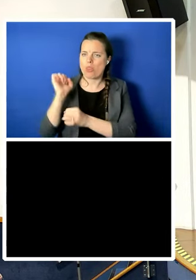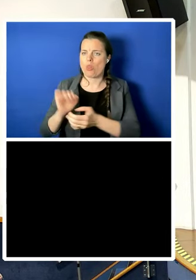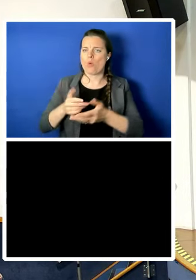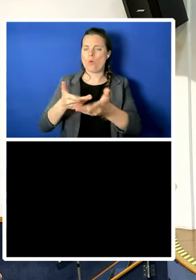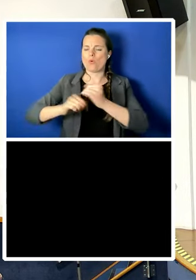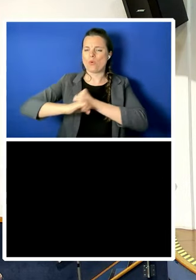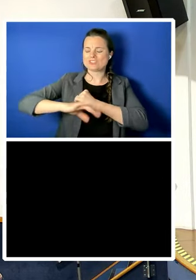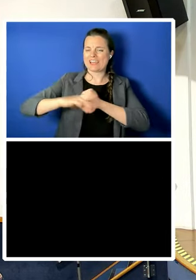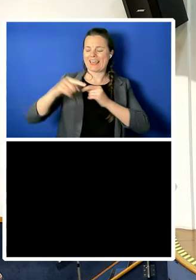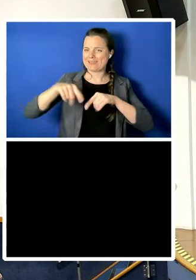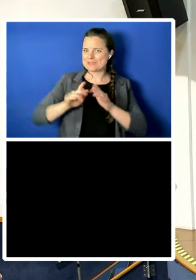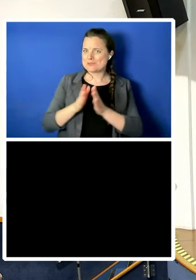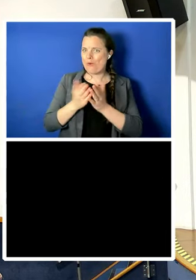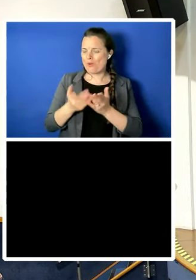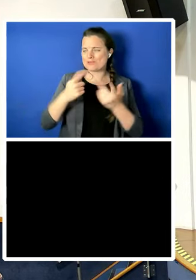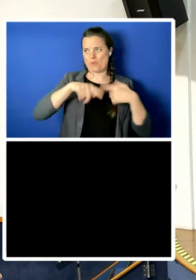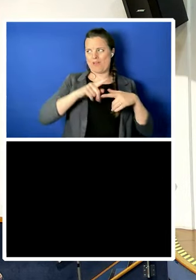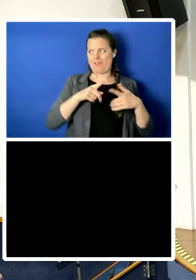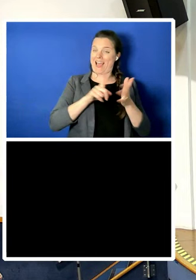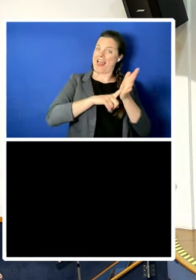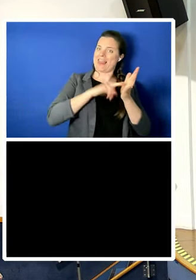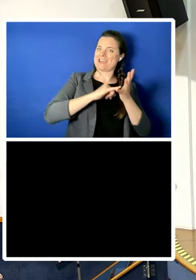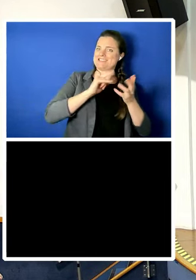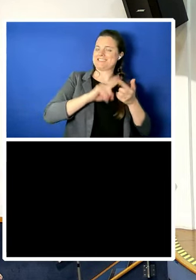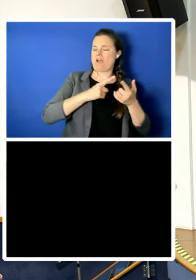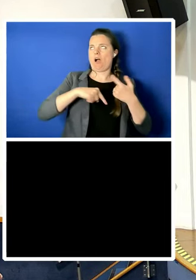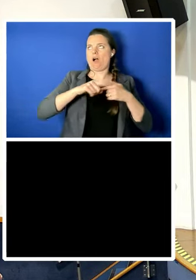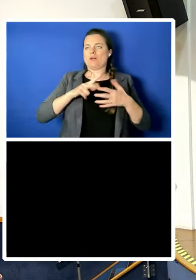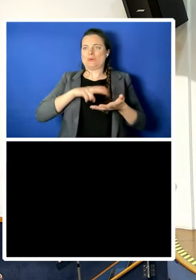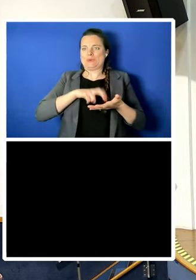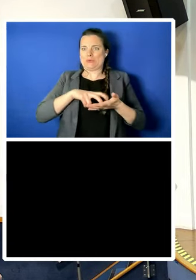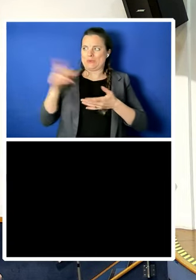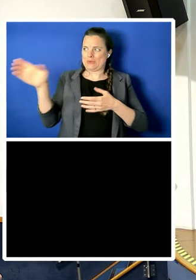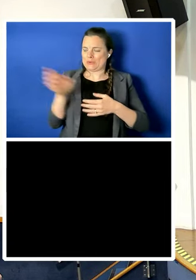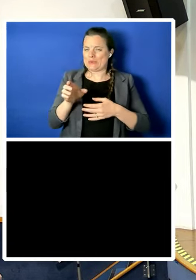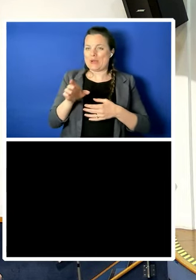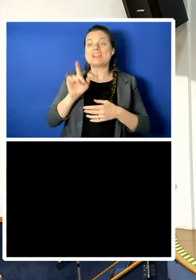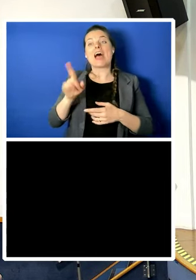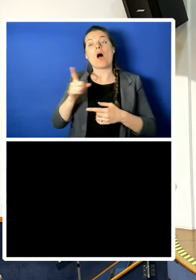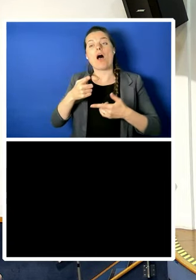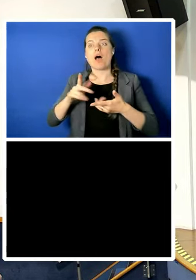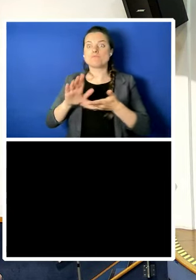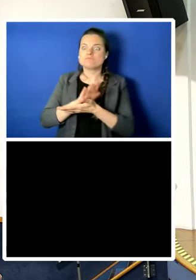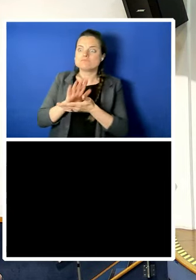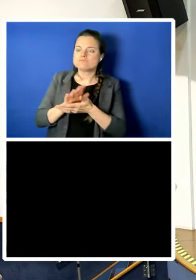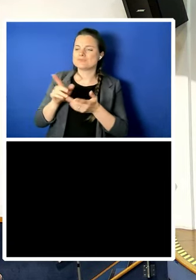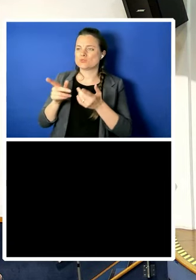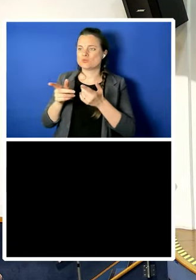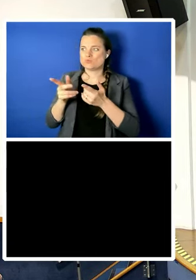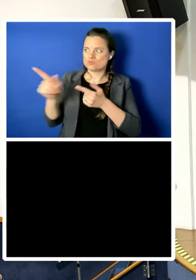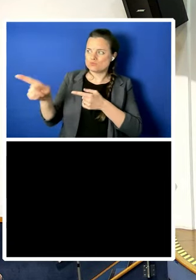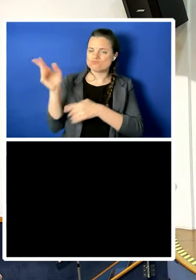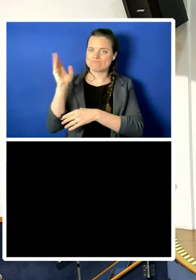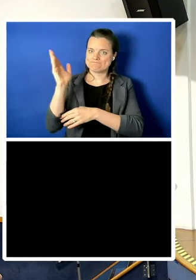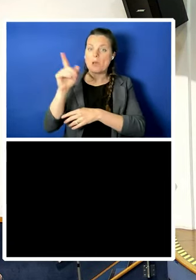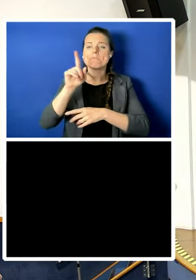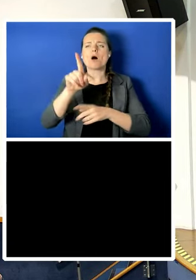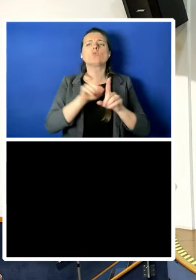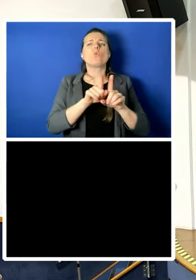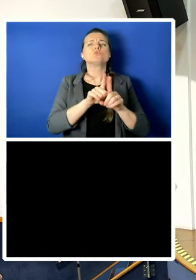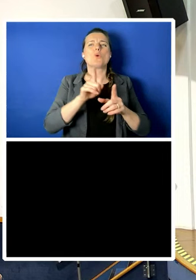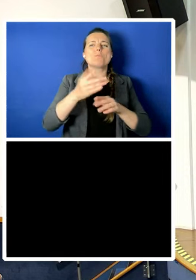I can't wait for you to talk about it and for Professor Gearty to discuss it, but before that, let me also introduce to you Bea Rowlett.